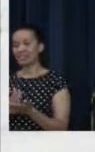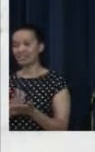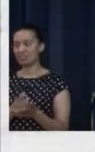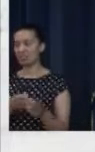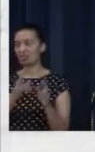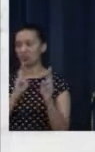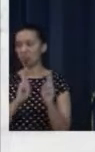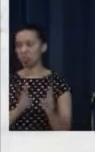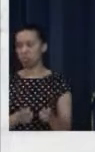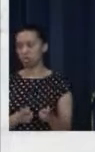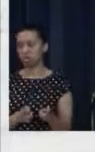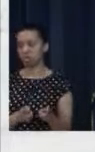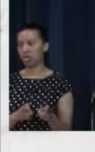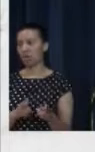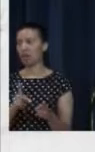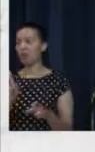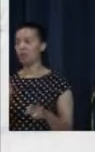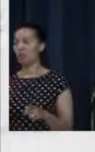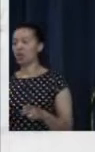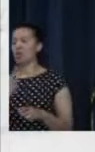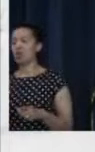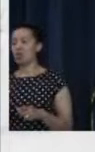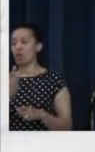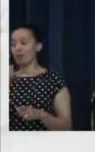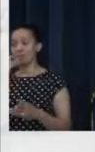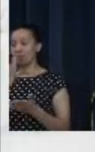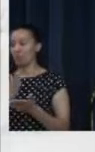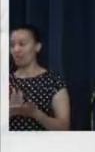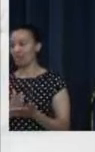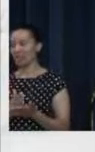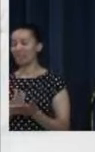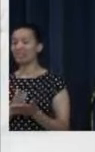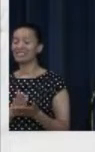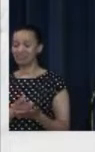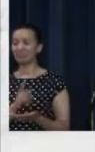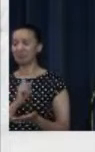they have not believed in the name of God's one and only son.